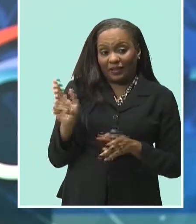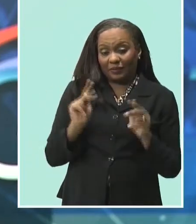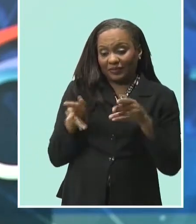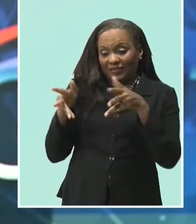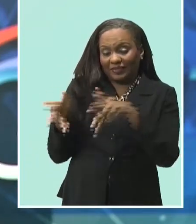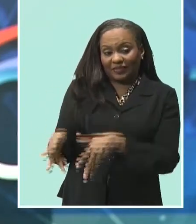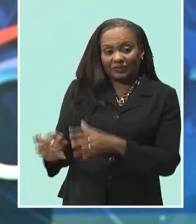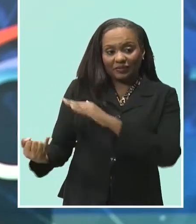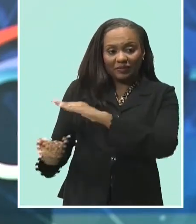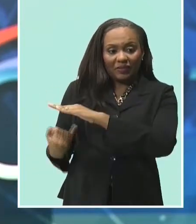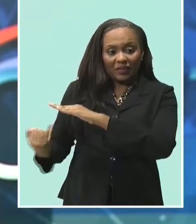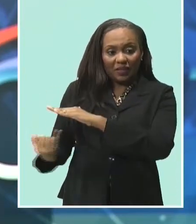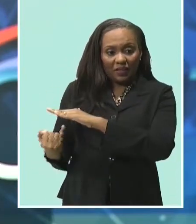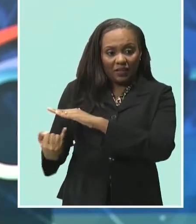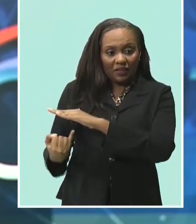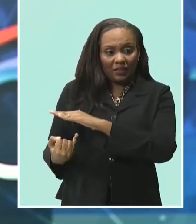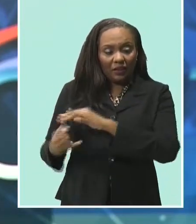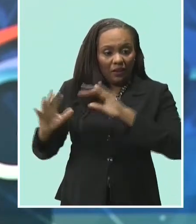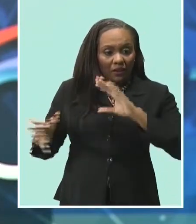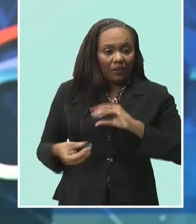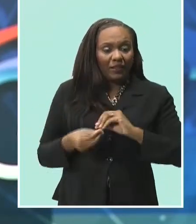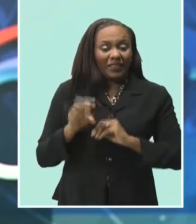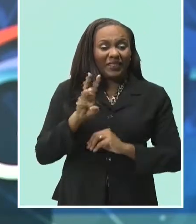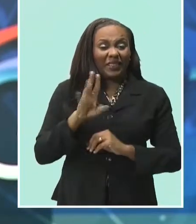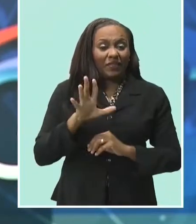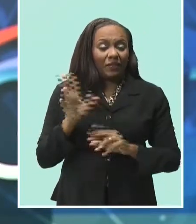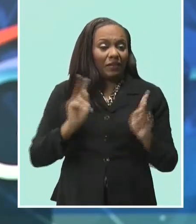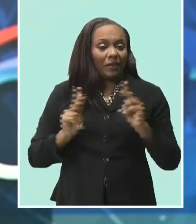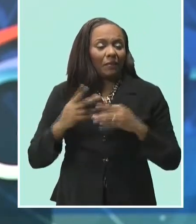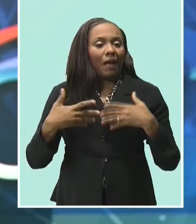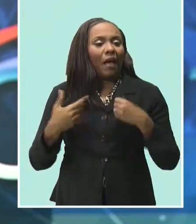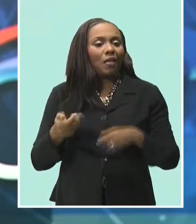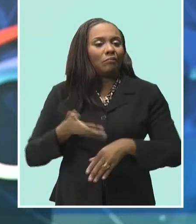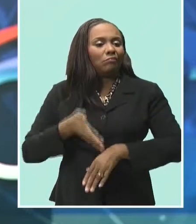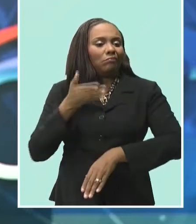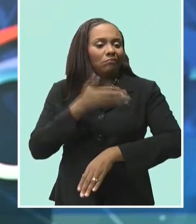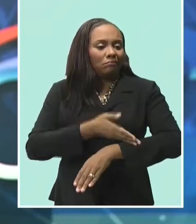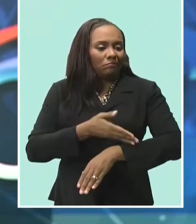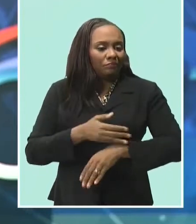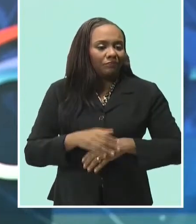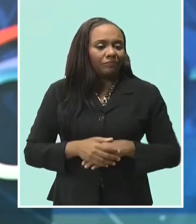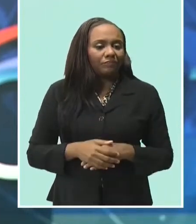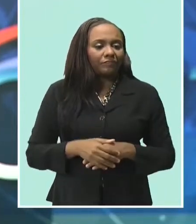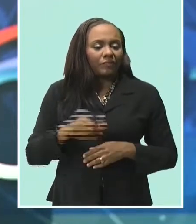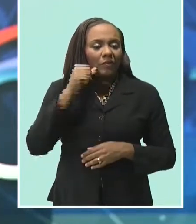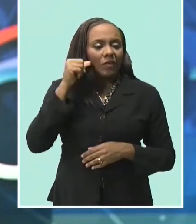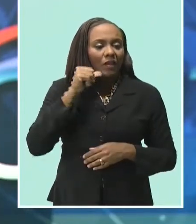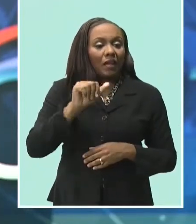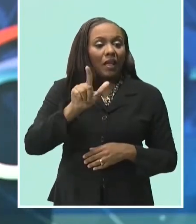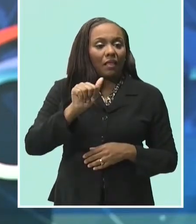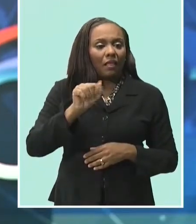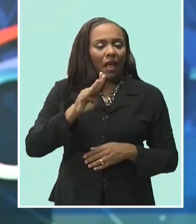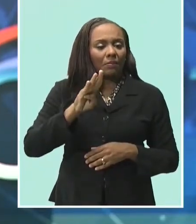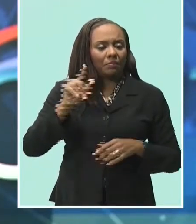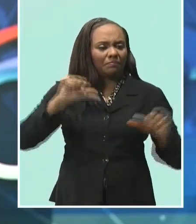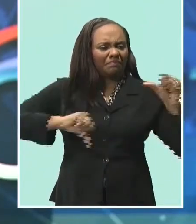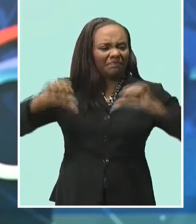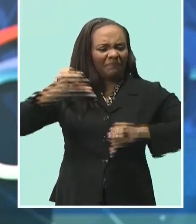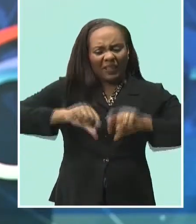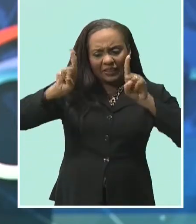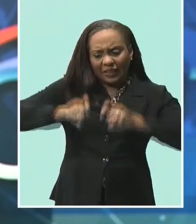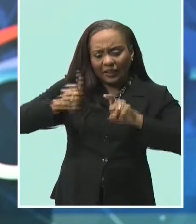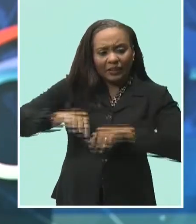remain bringing the island's total recoveries to 65. The Best Dos Santos Public Health Lab conducted 138 tests